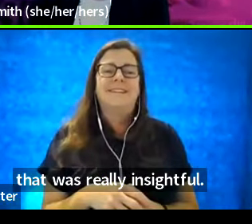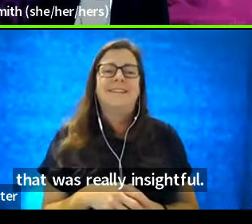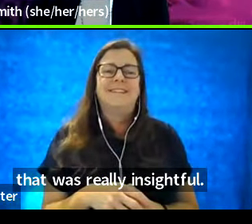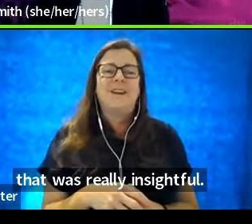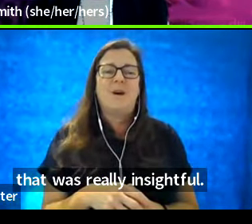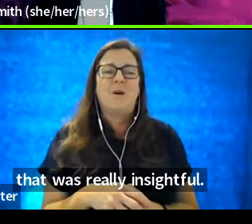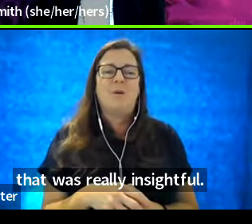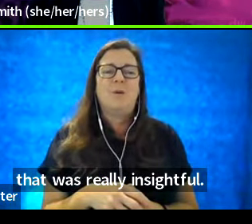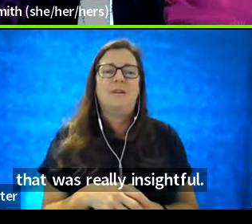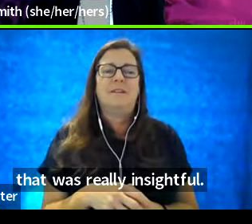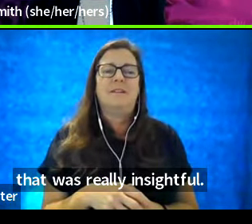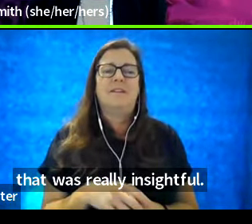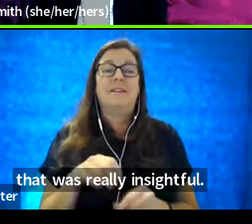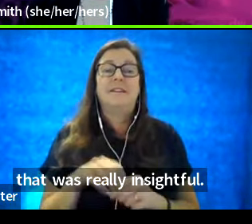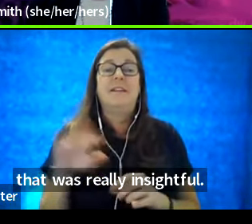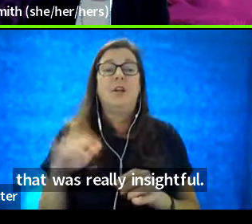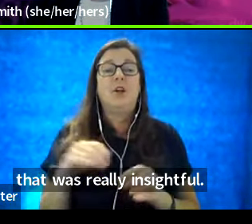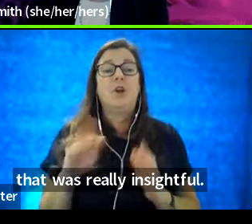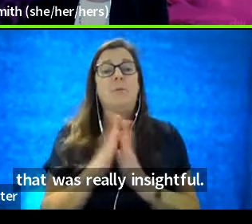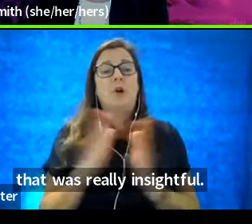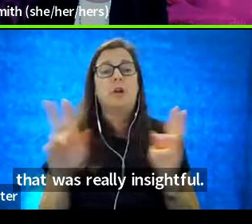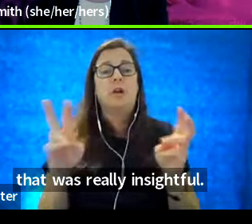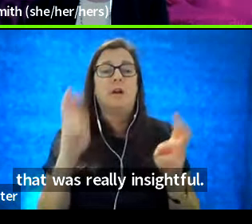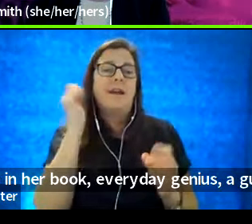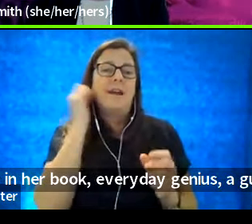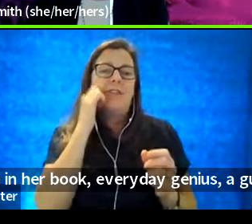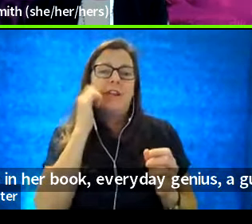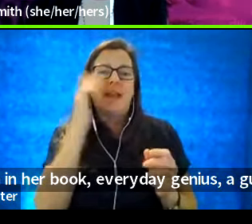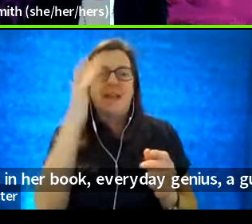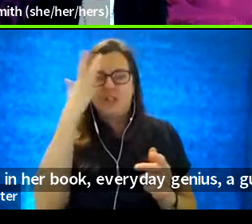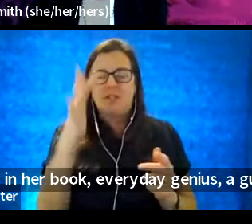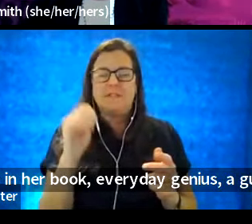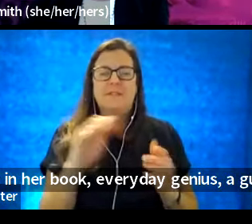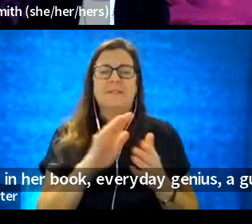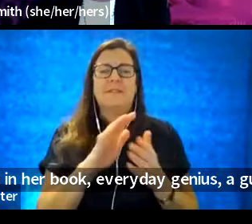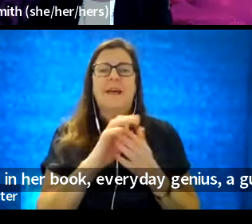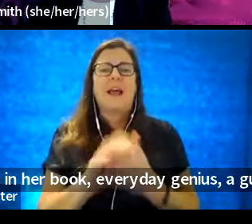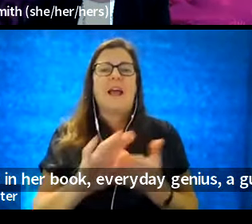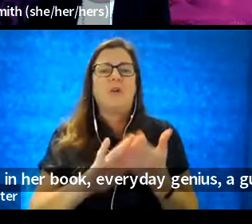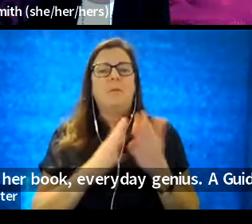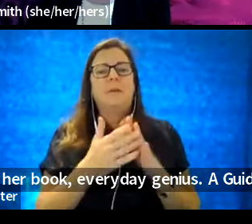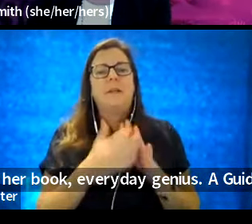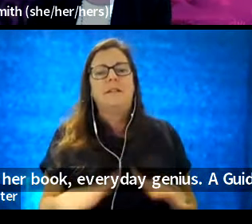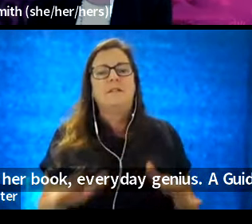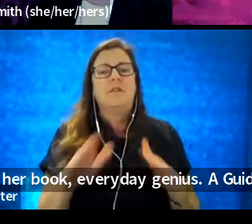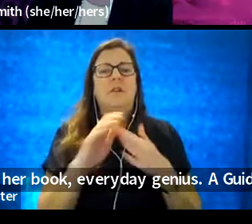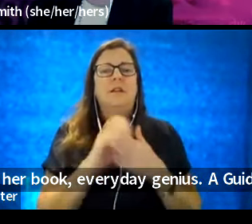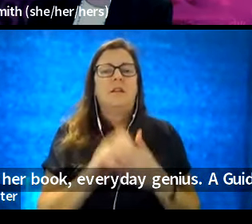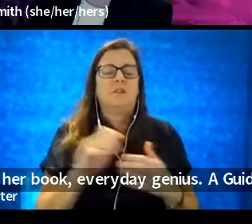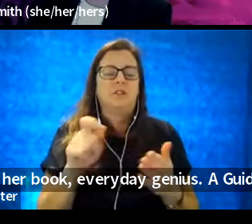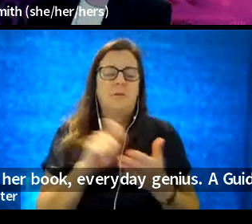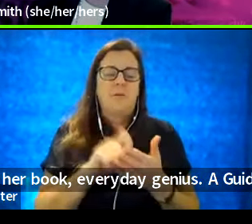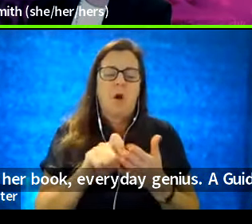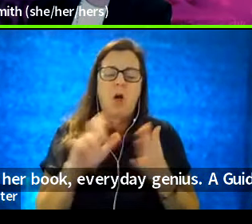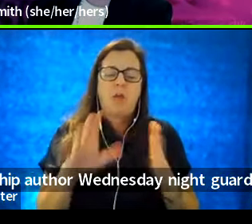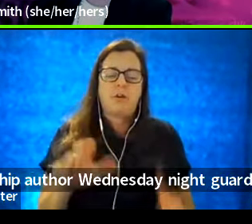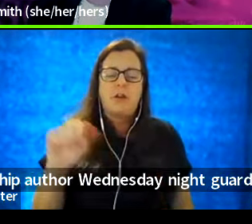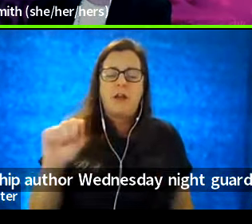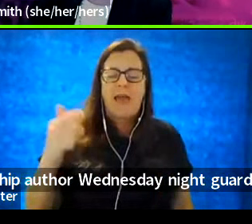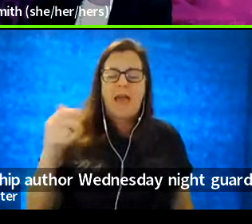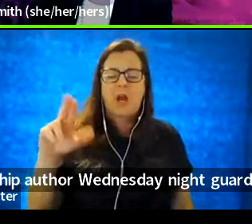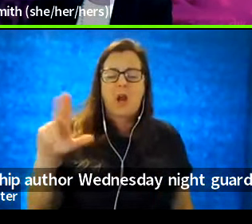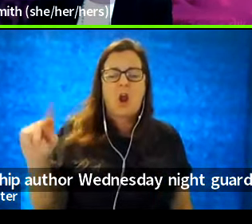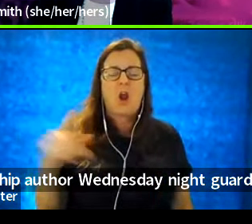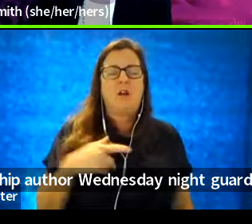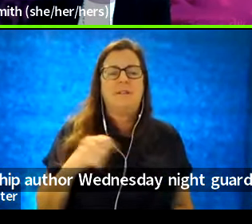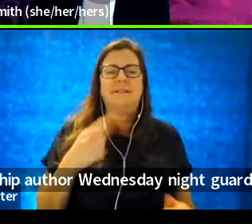So, in her book, Everyday Genius, A Guide to Peaceful Leadership, author Wendy Knight Agard states that the first step